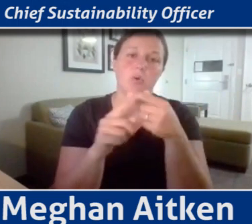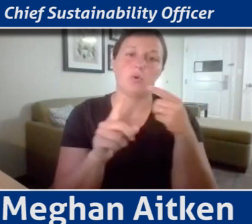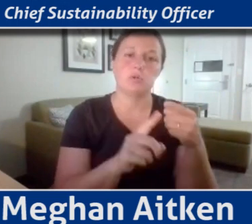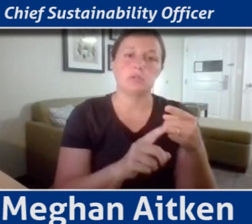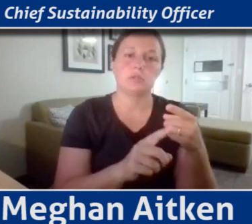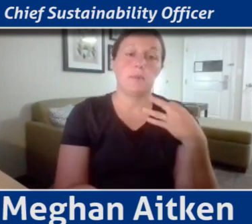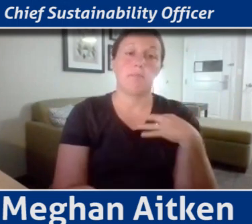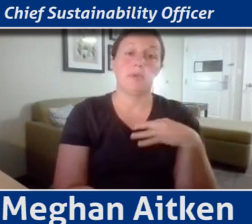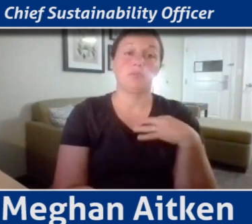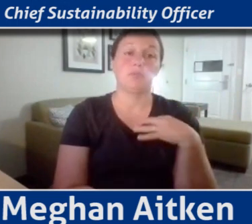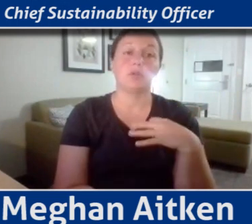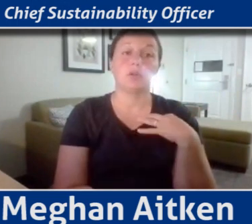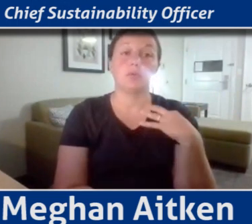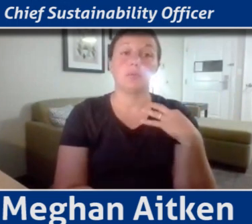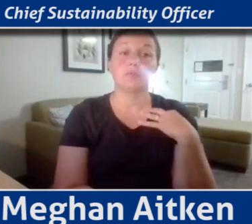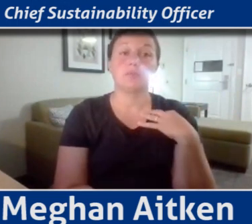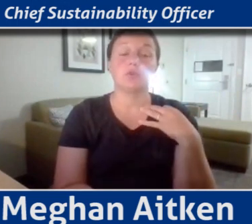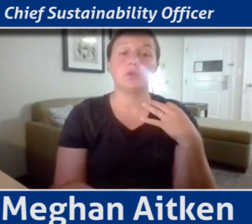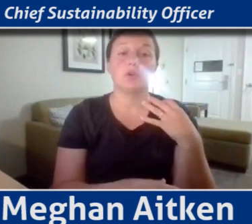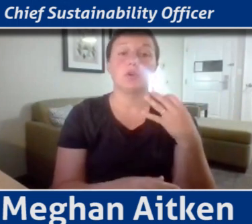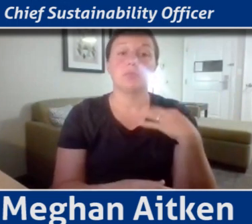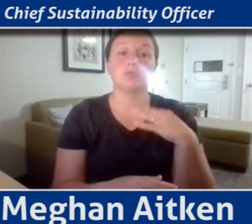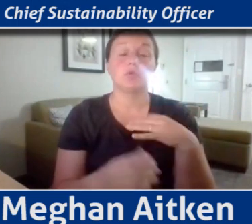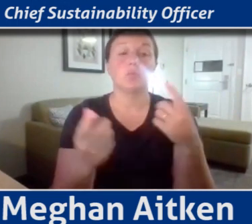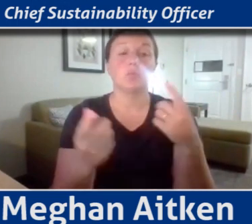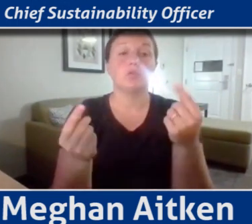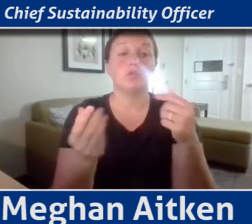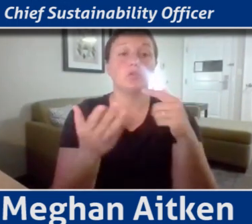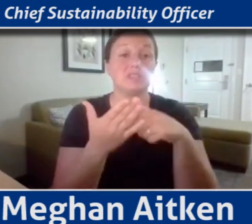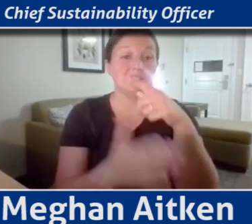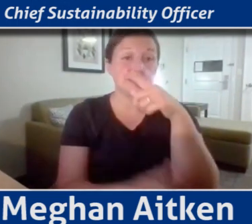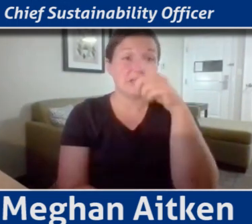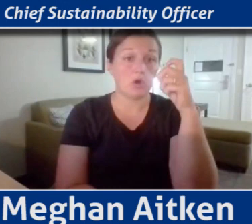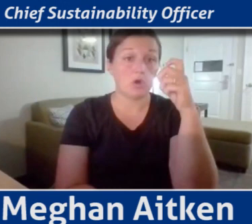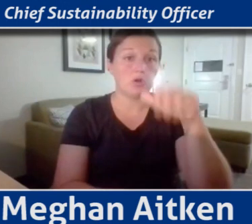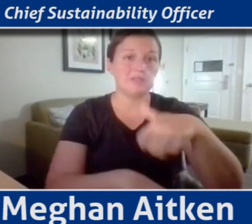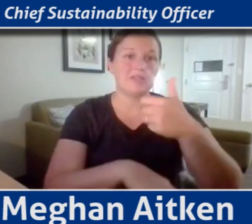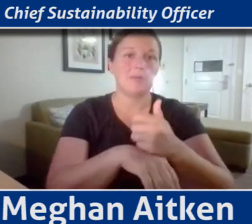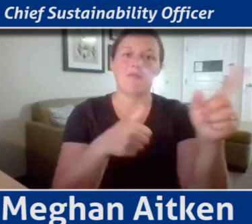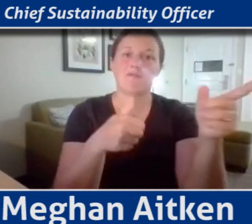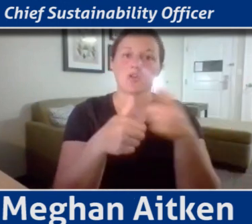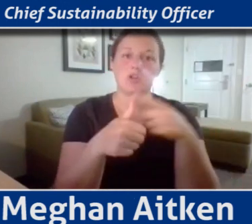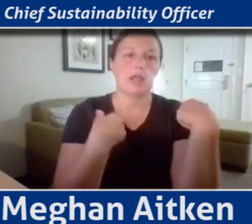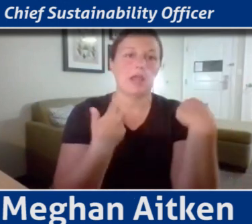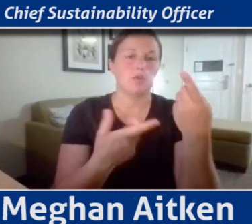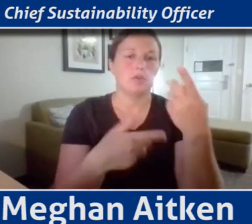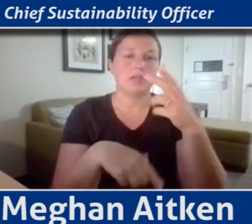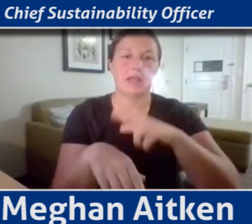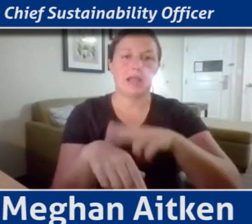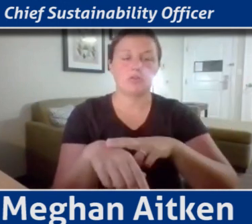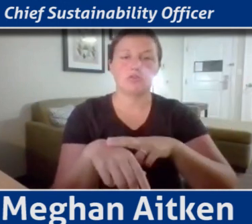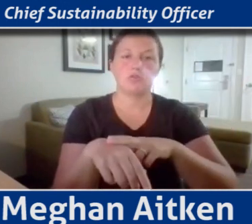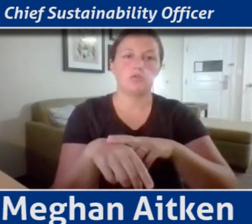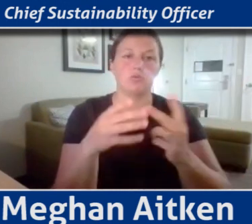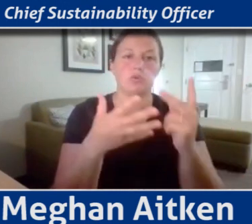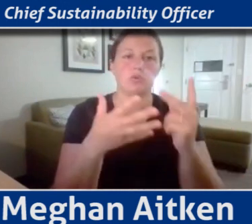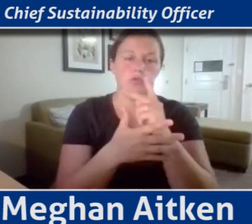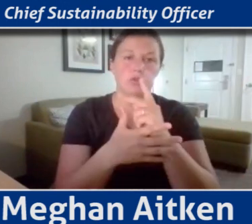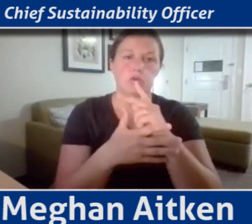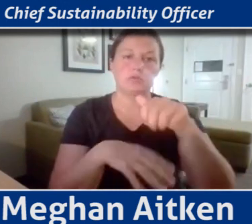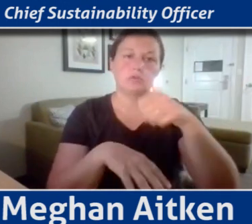is essentially doing our first voluntary local review. And that is to establish a baseline for us to compare